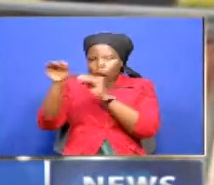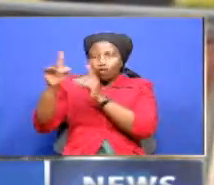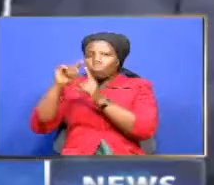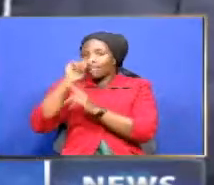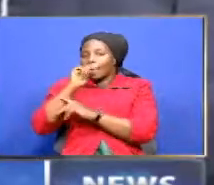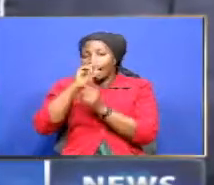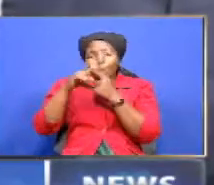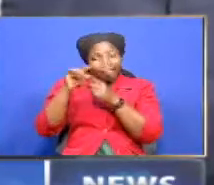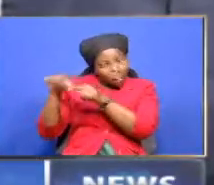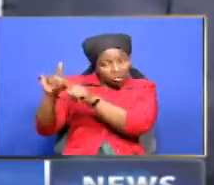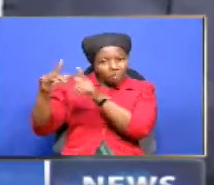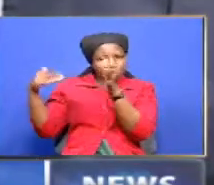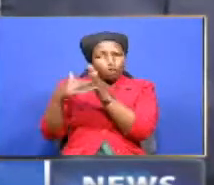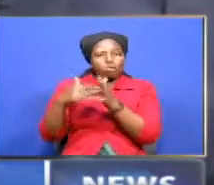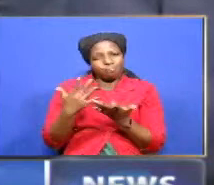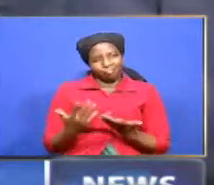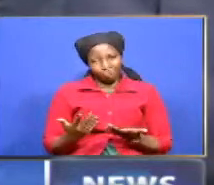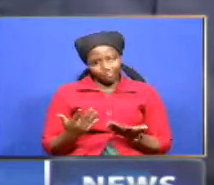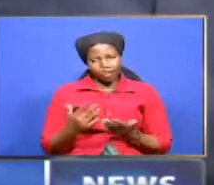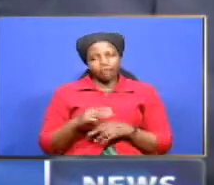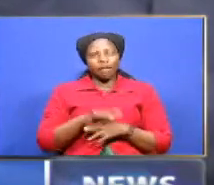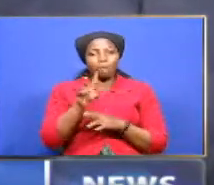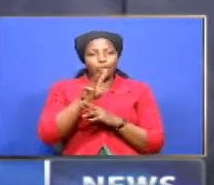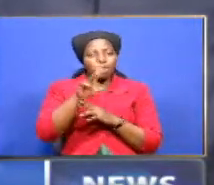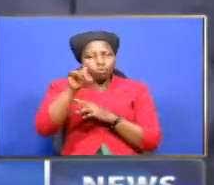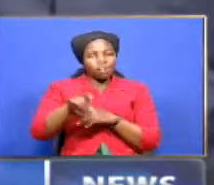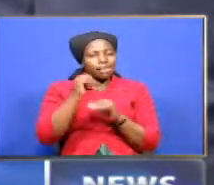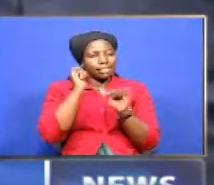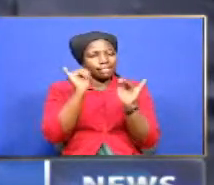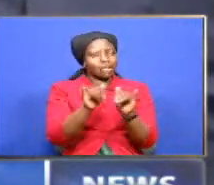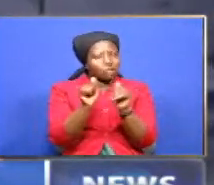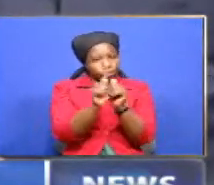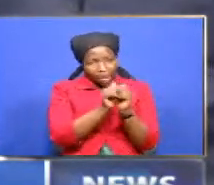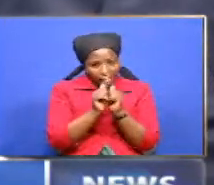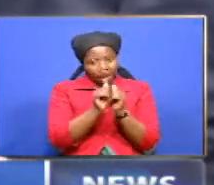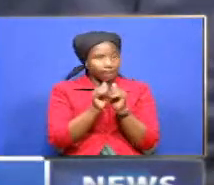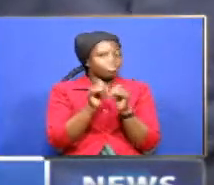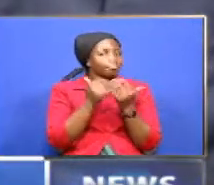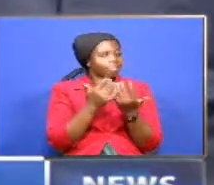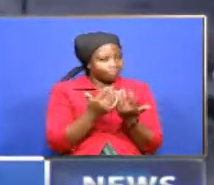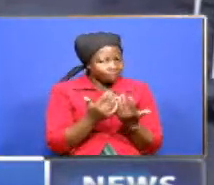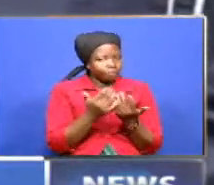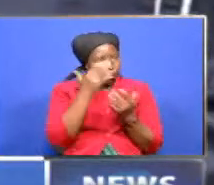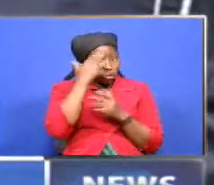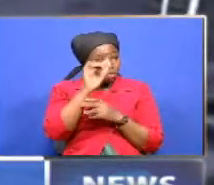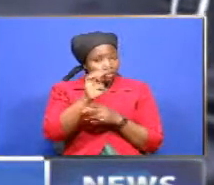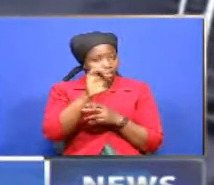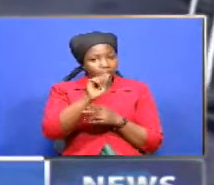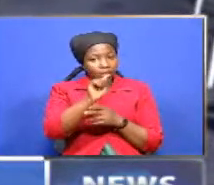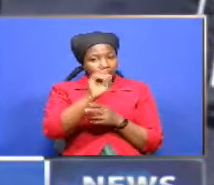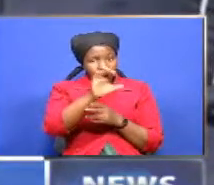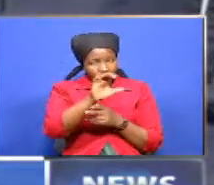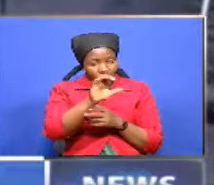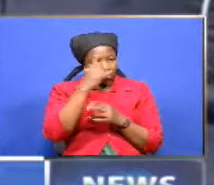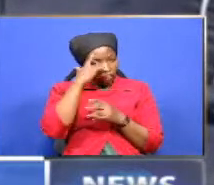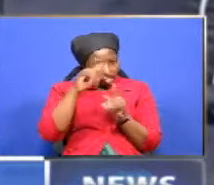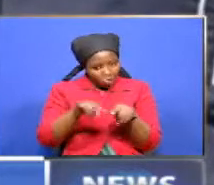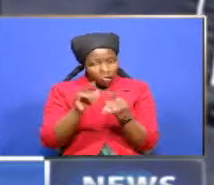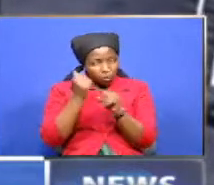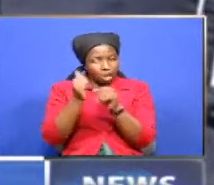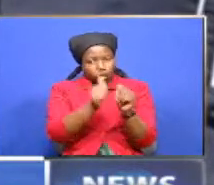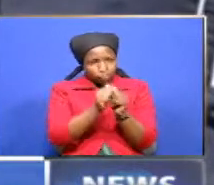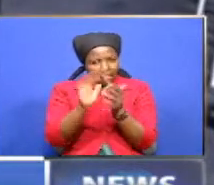The two states should sit together in the spirit of EAC so that they can harmonize the fight against COVID